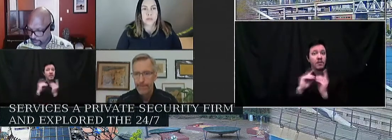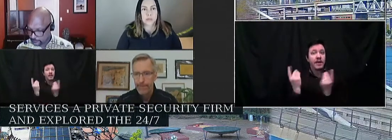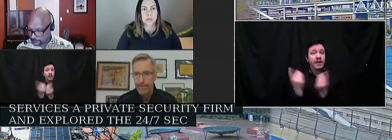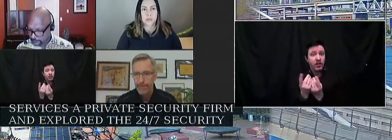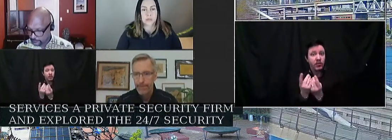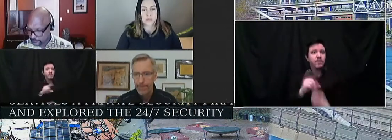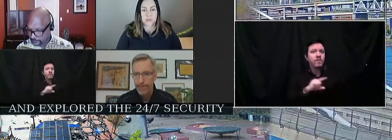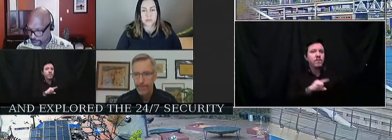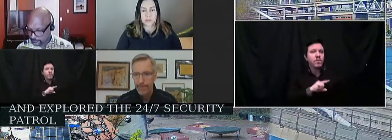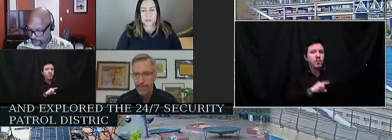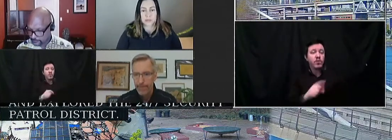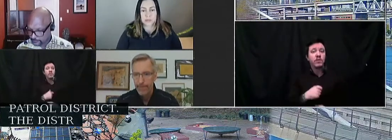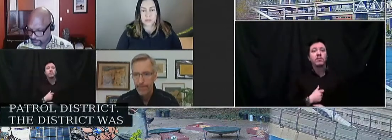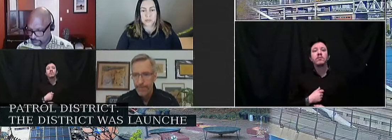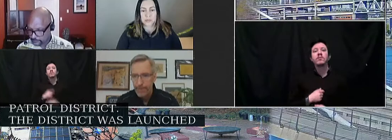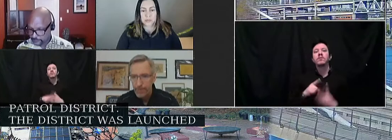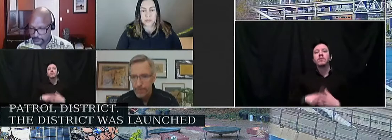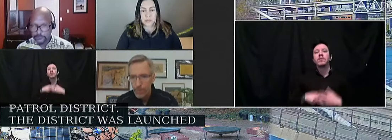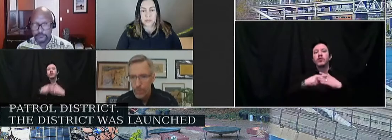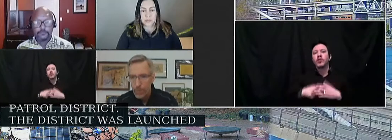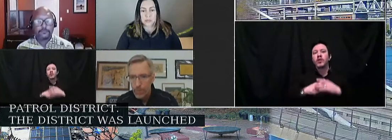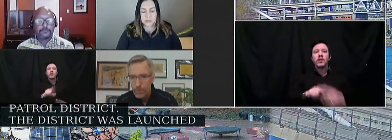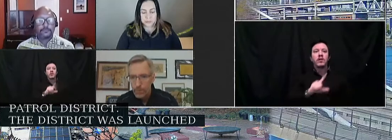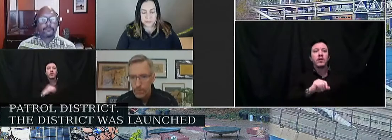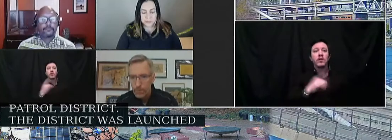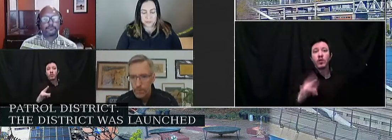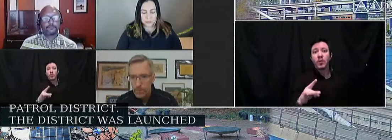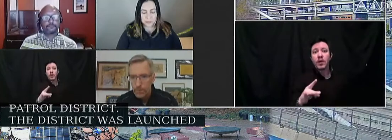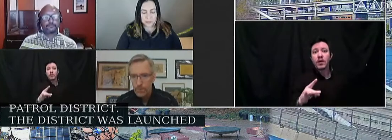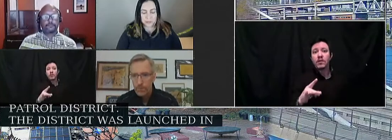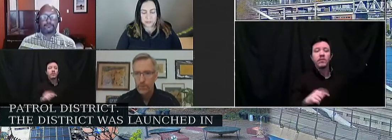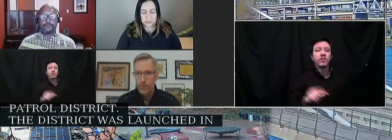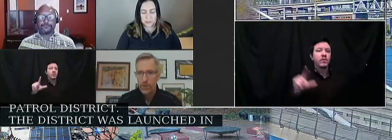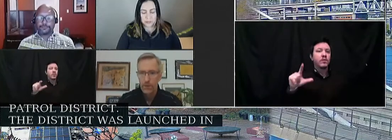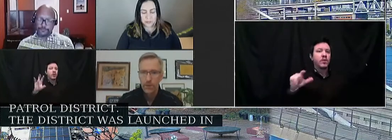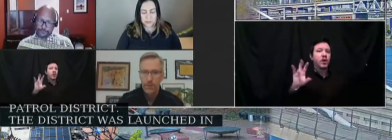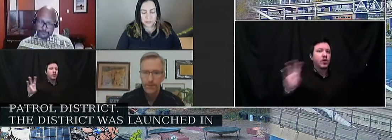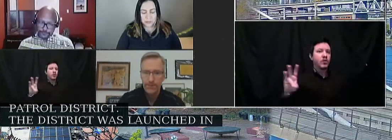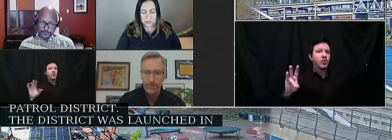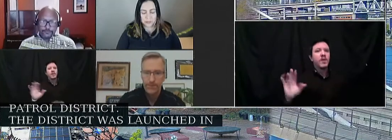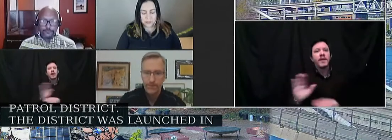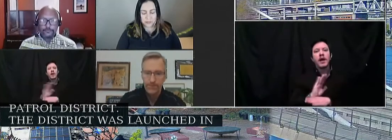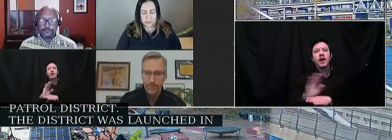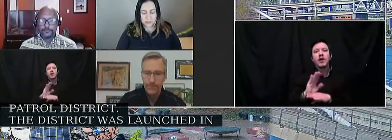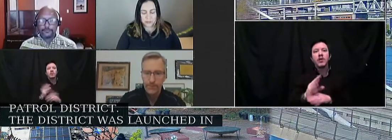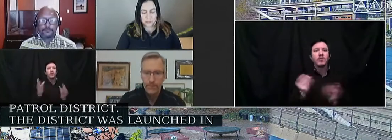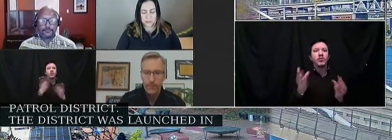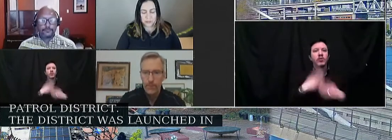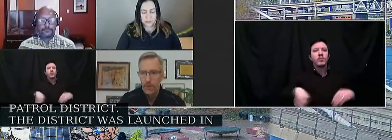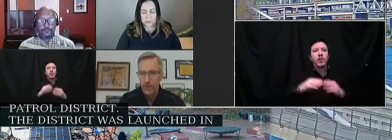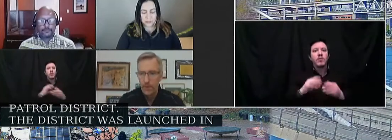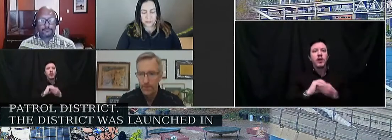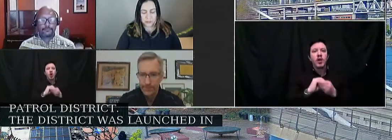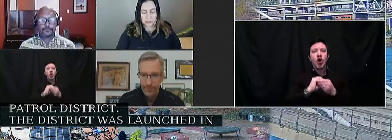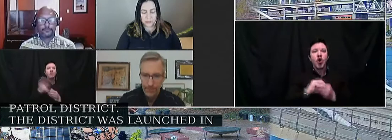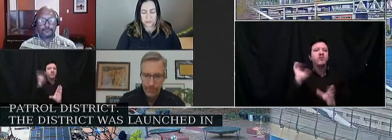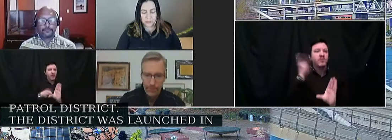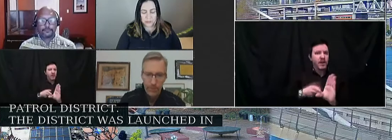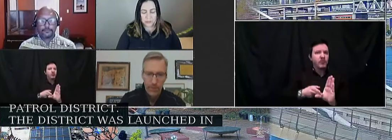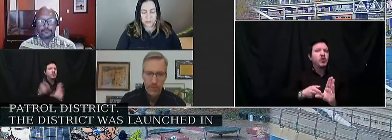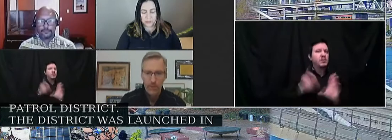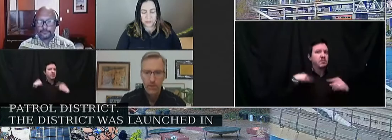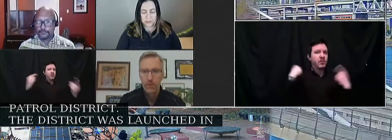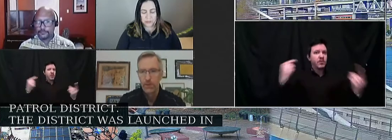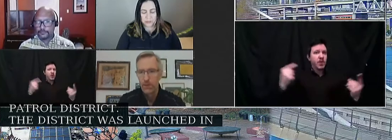district was launched in 2018. 27 commercial and residential property owners have joined so far, and that speaks